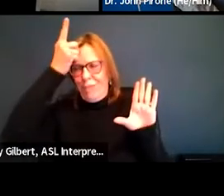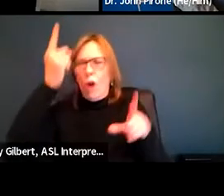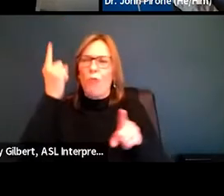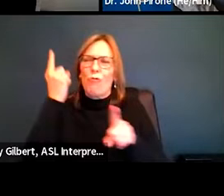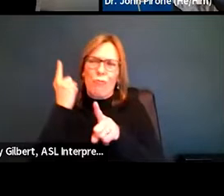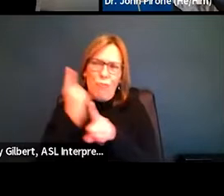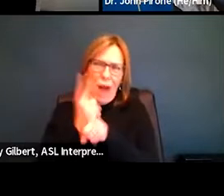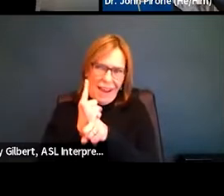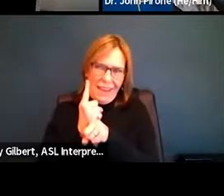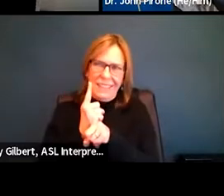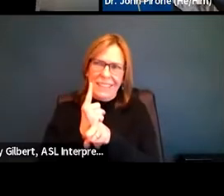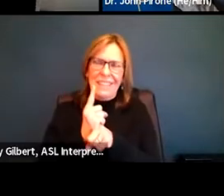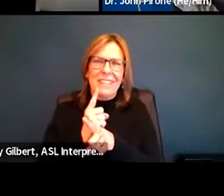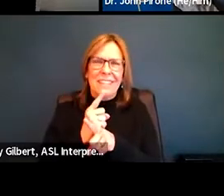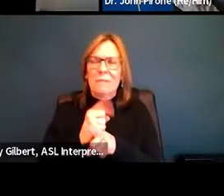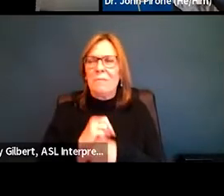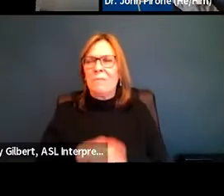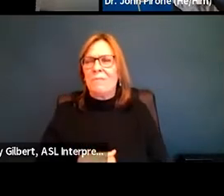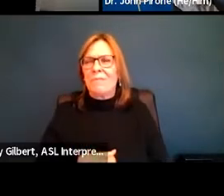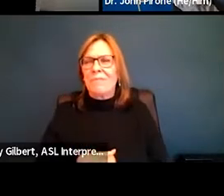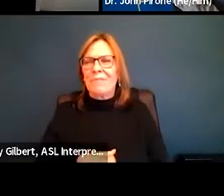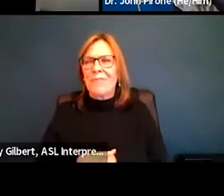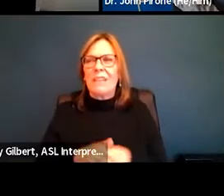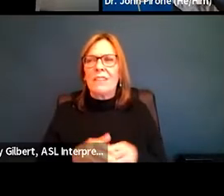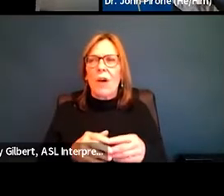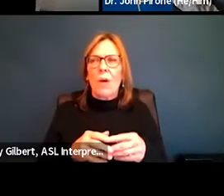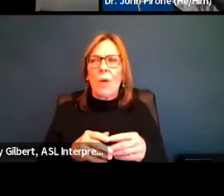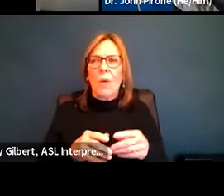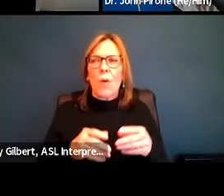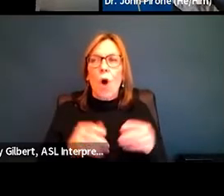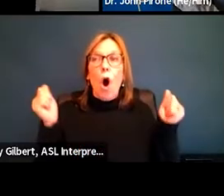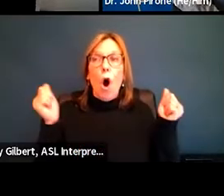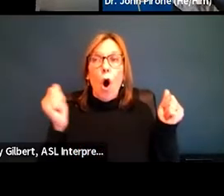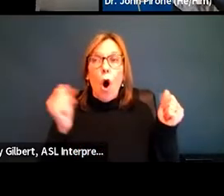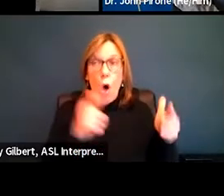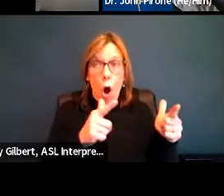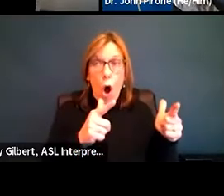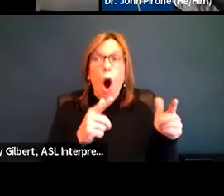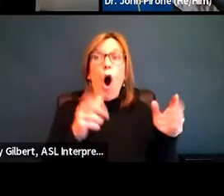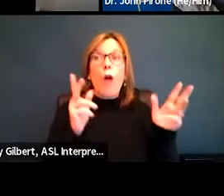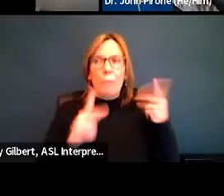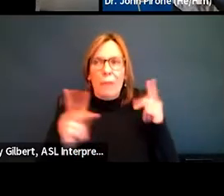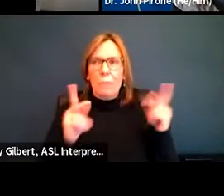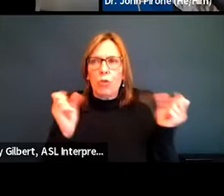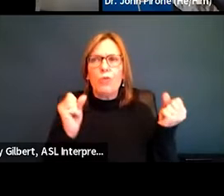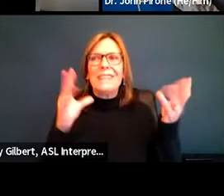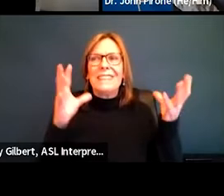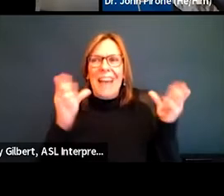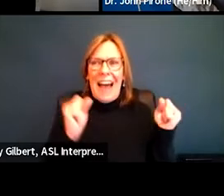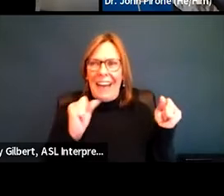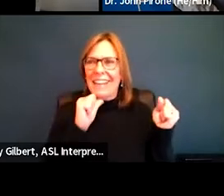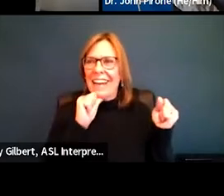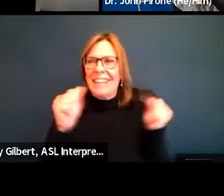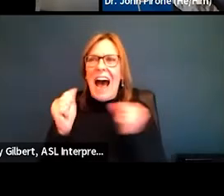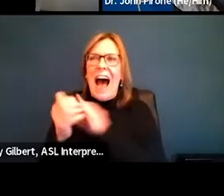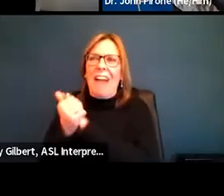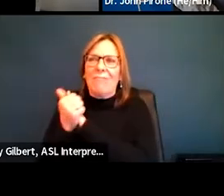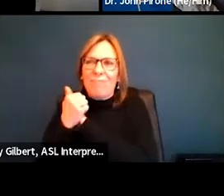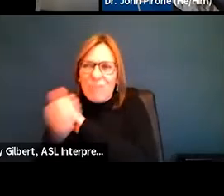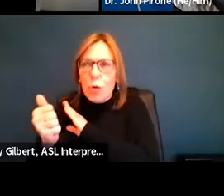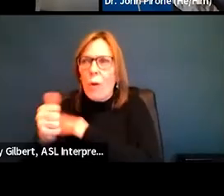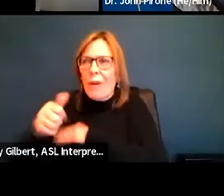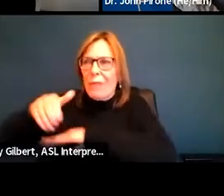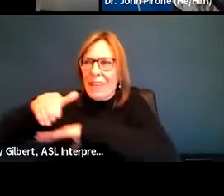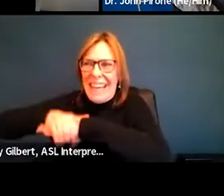people who use ASL are not English speakers. The English